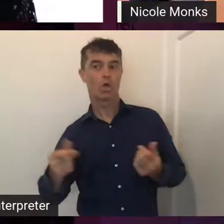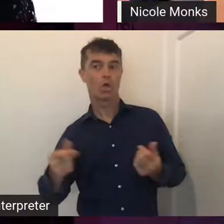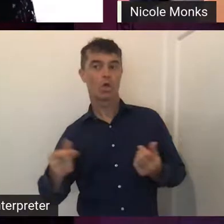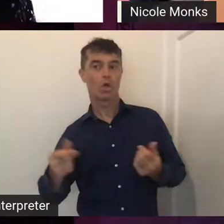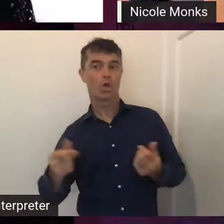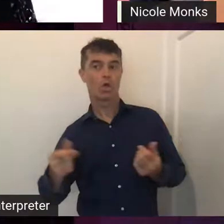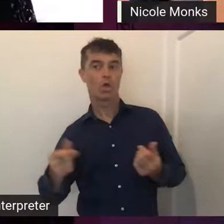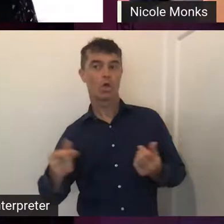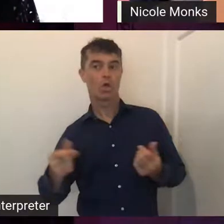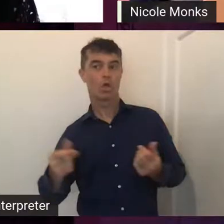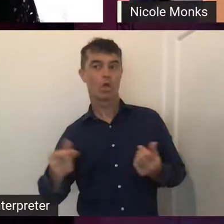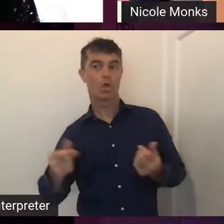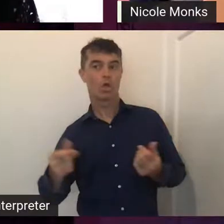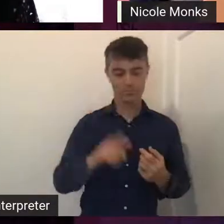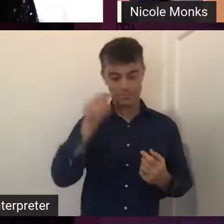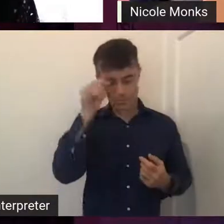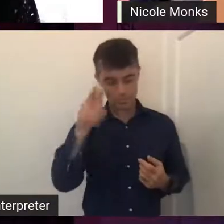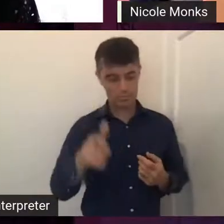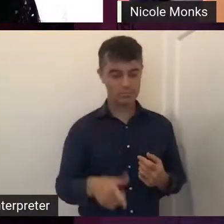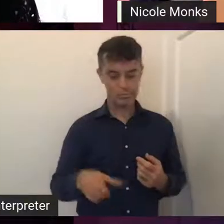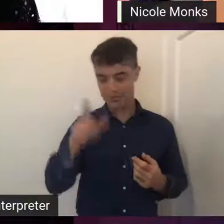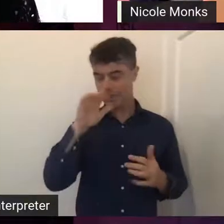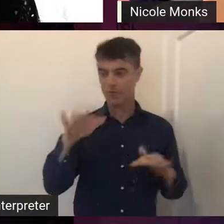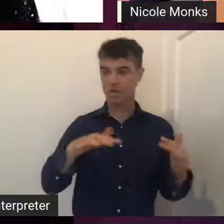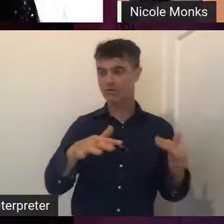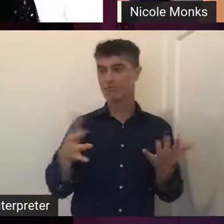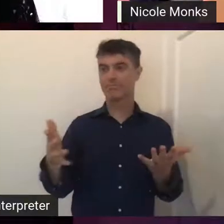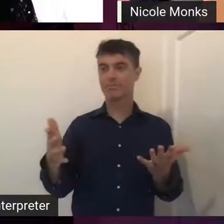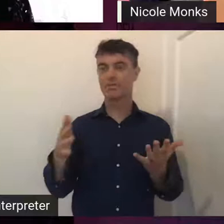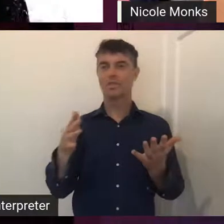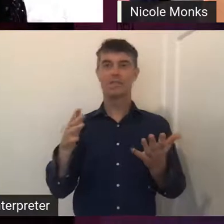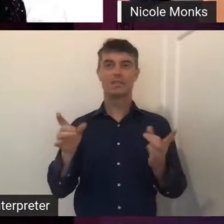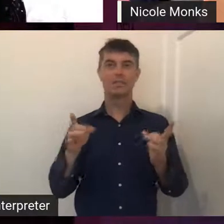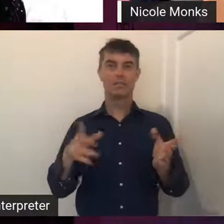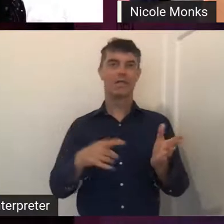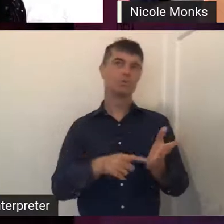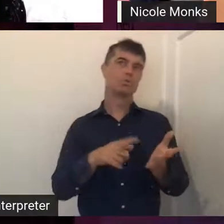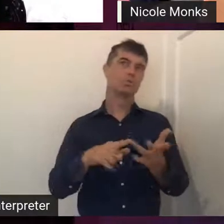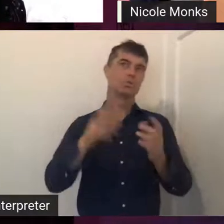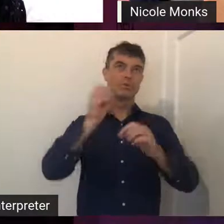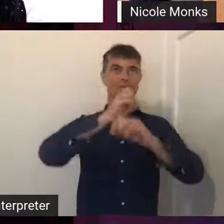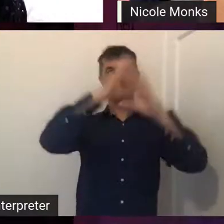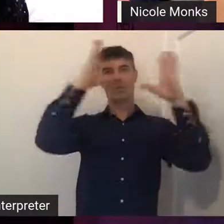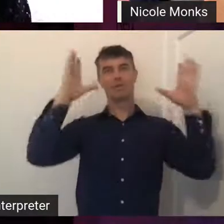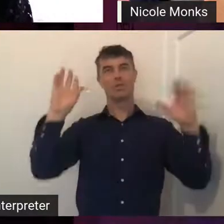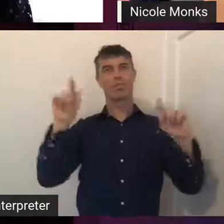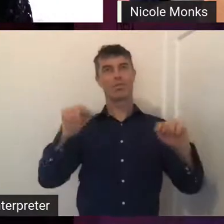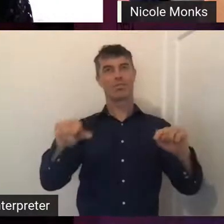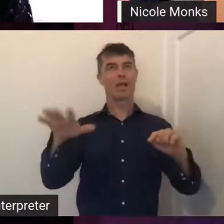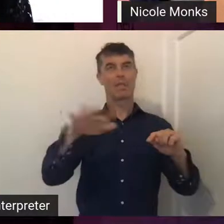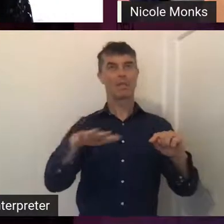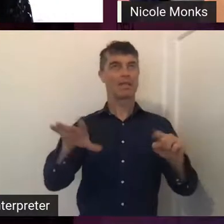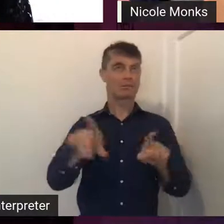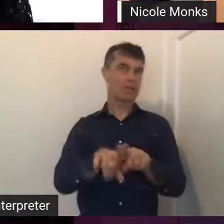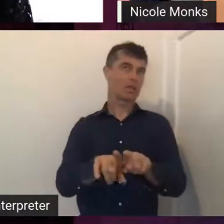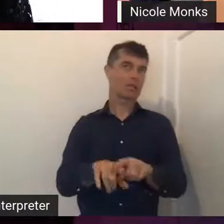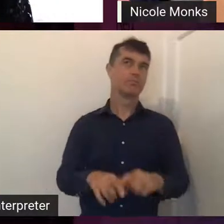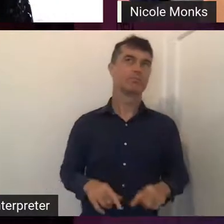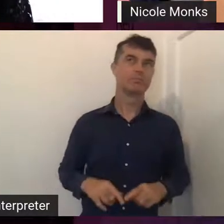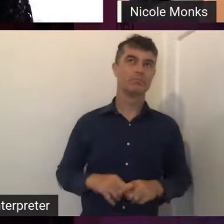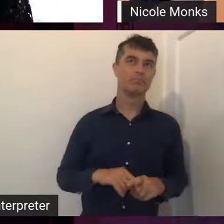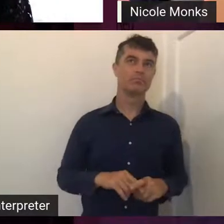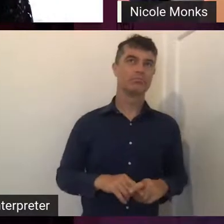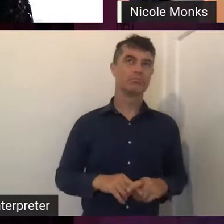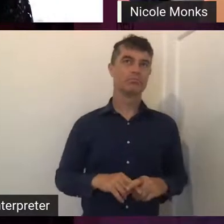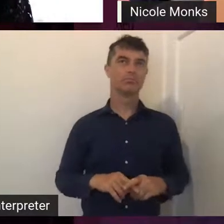and you can kind of sort of start to imagine what that place is like. And